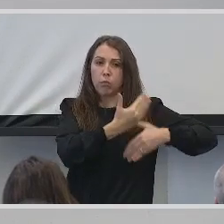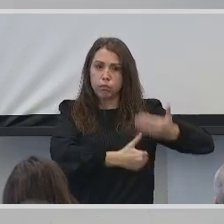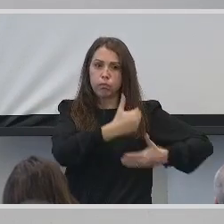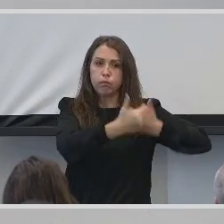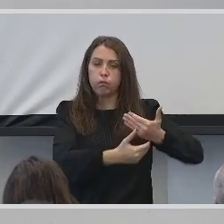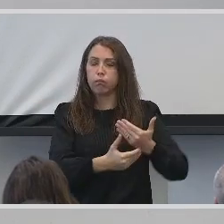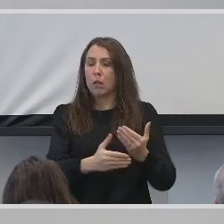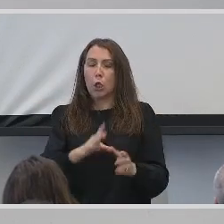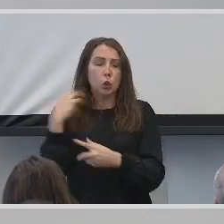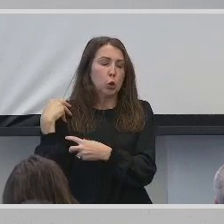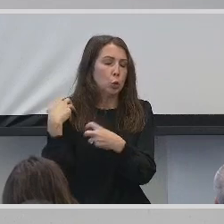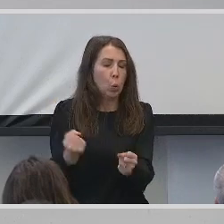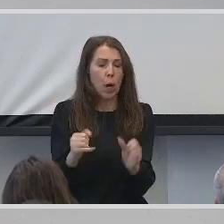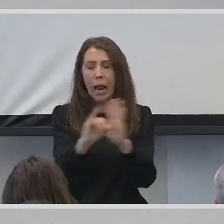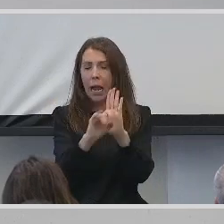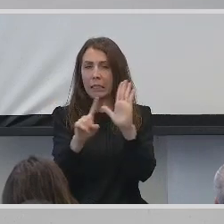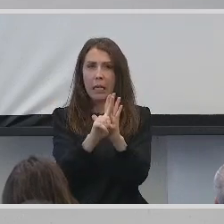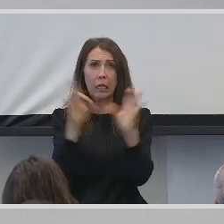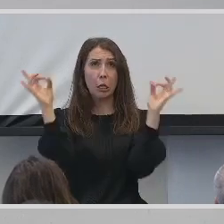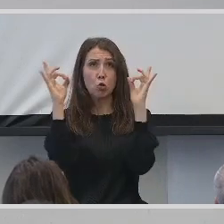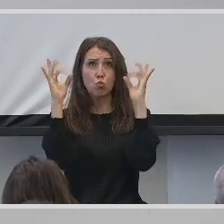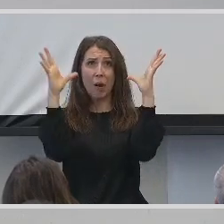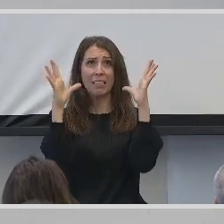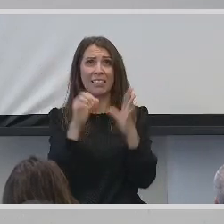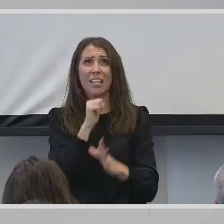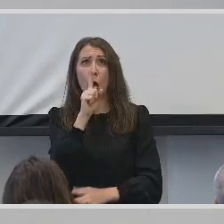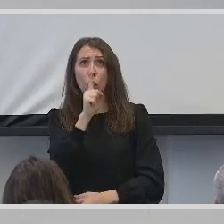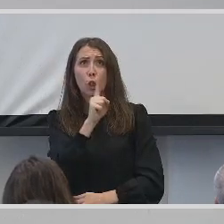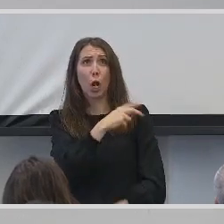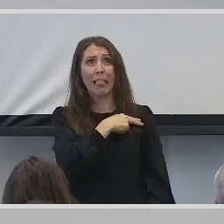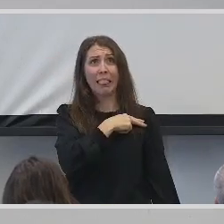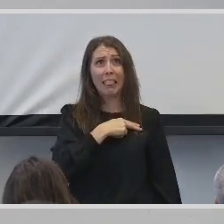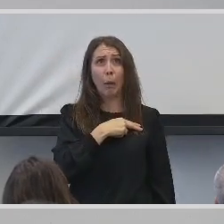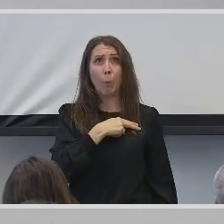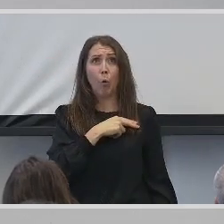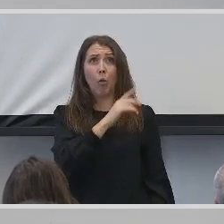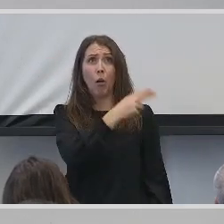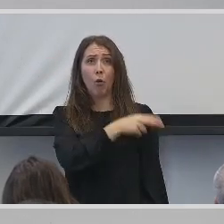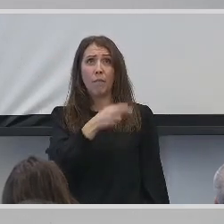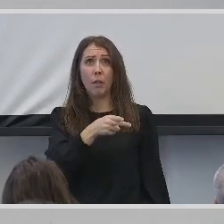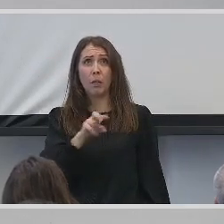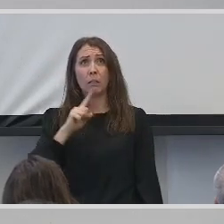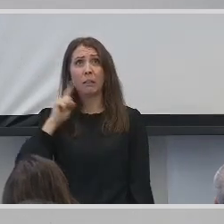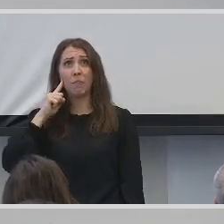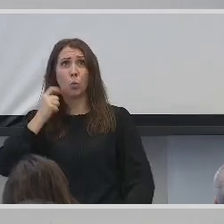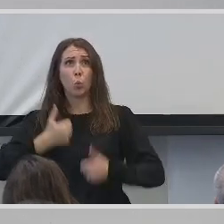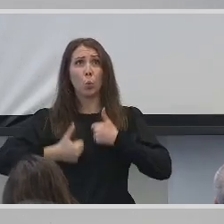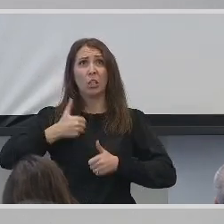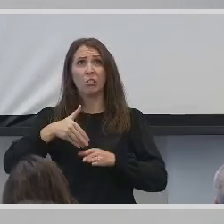crisis. I was unsure about what labour to use, whether to identify as hard of hearing or deaf.